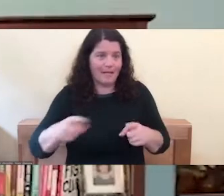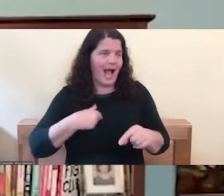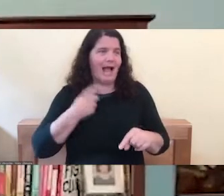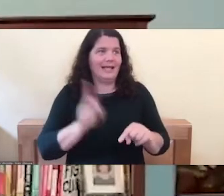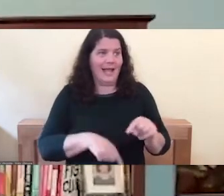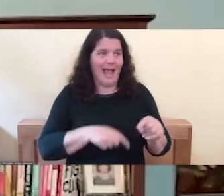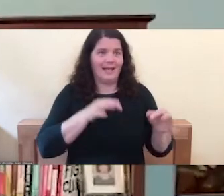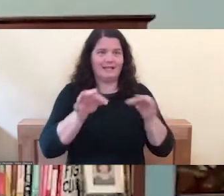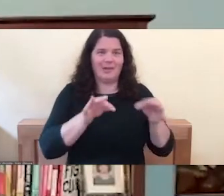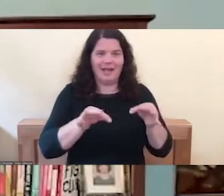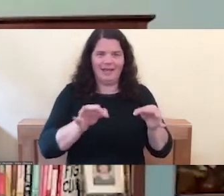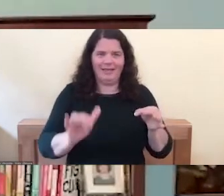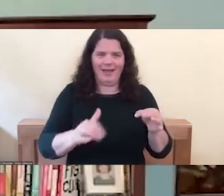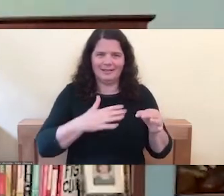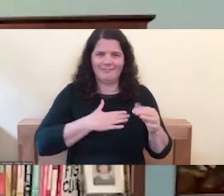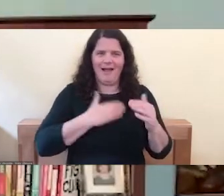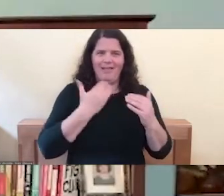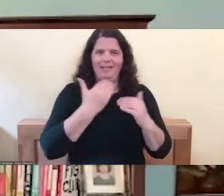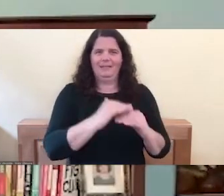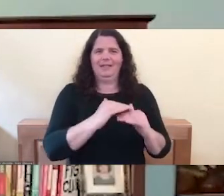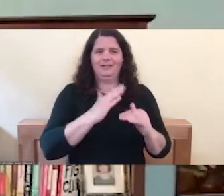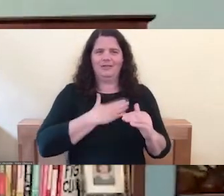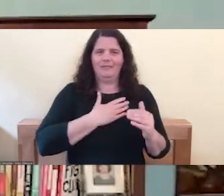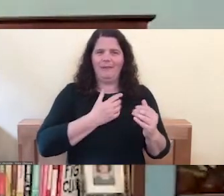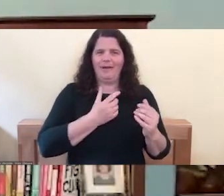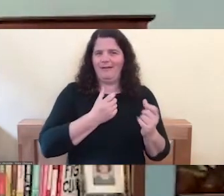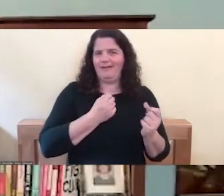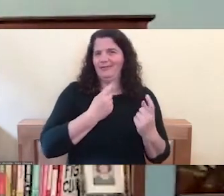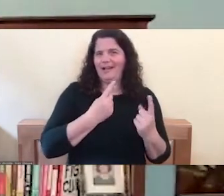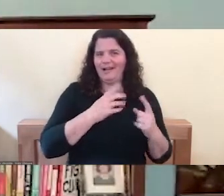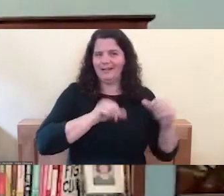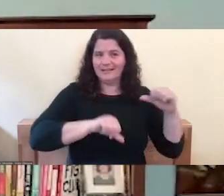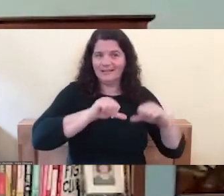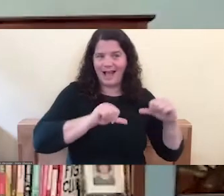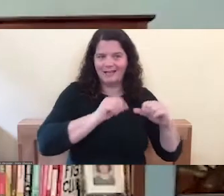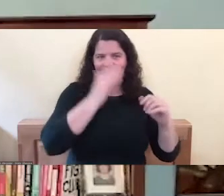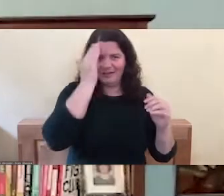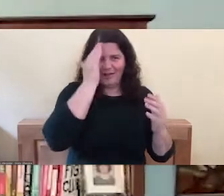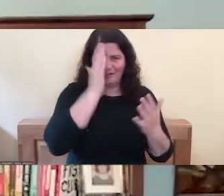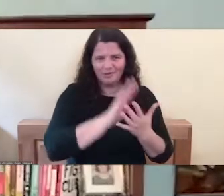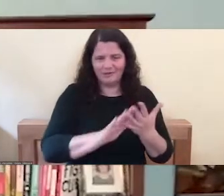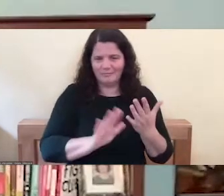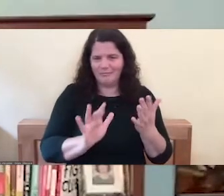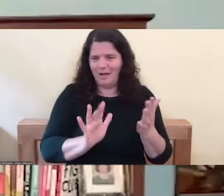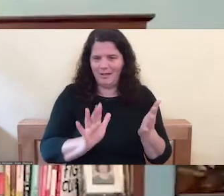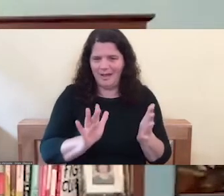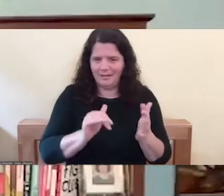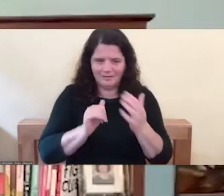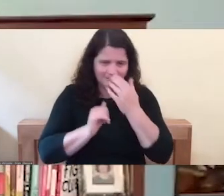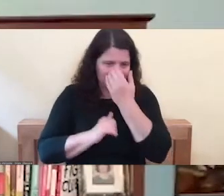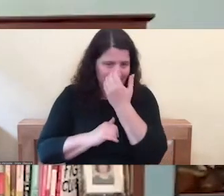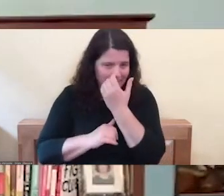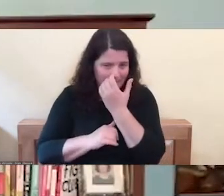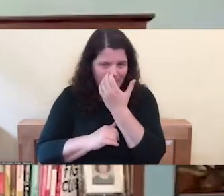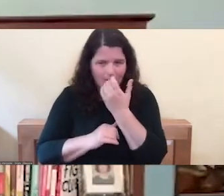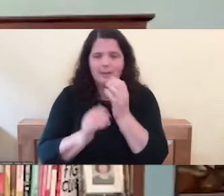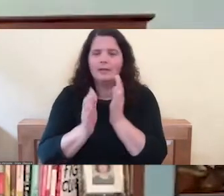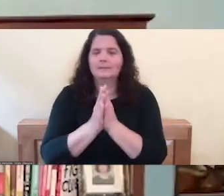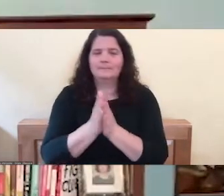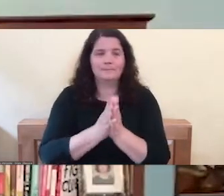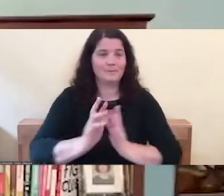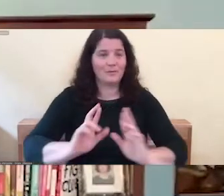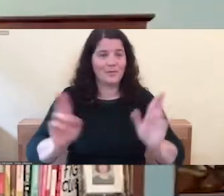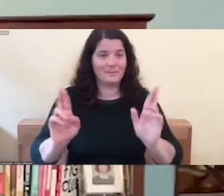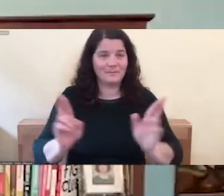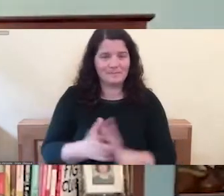well, that's just limitation of what we know in science at this current point in time. So, okay. So yeah, let's, let's do it.